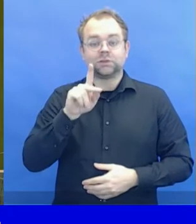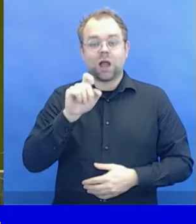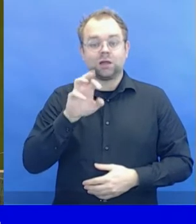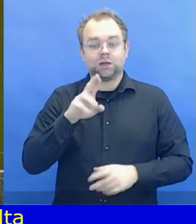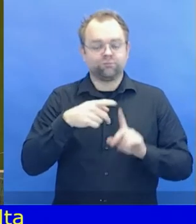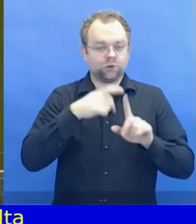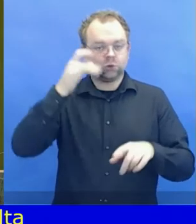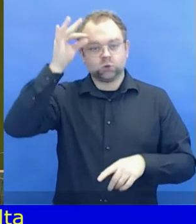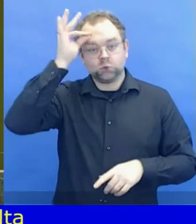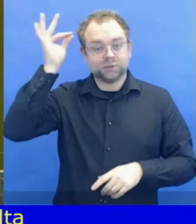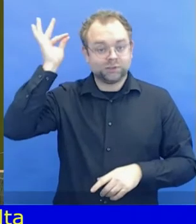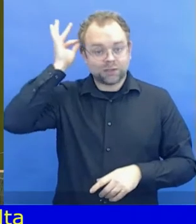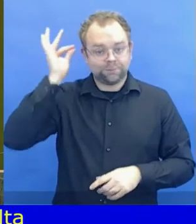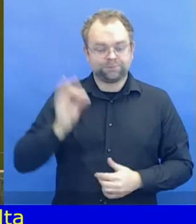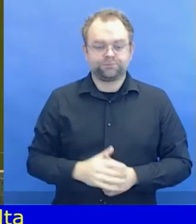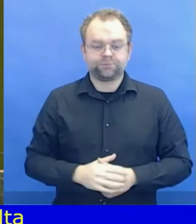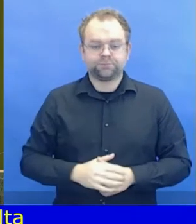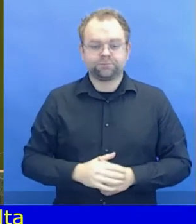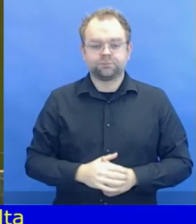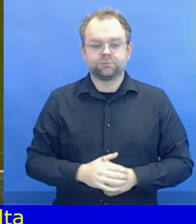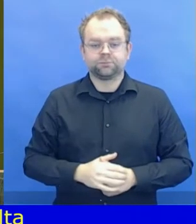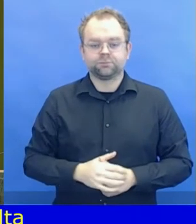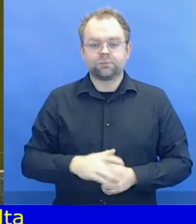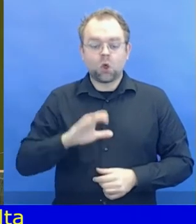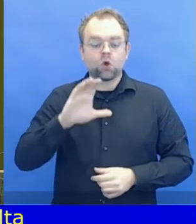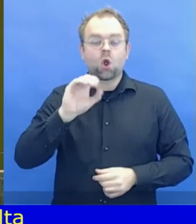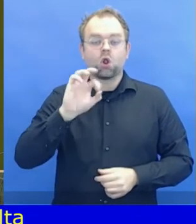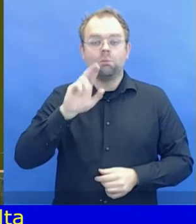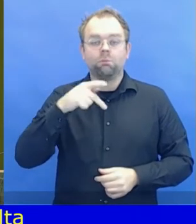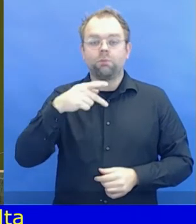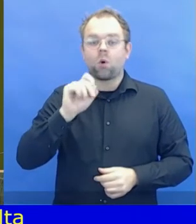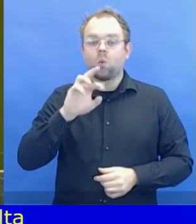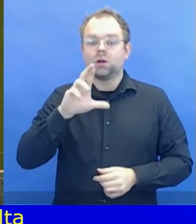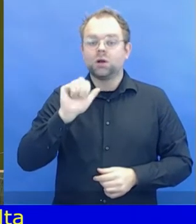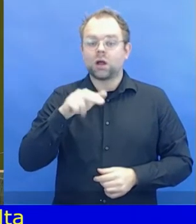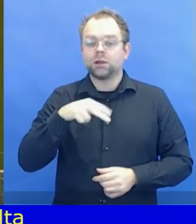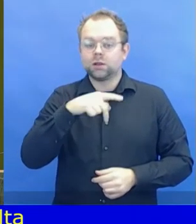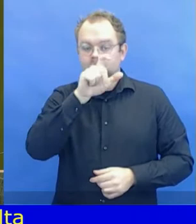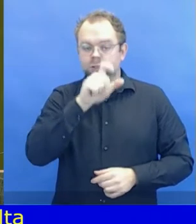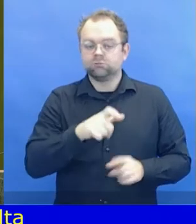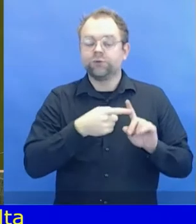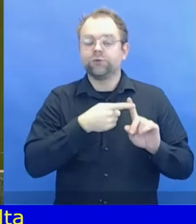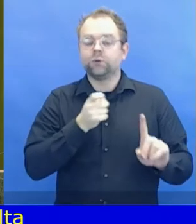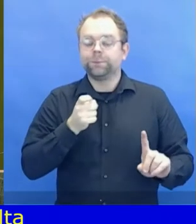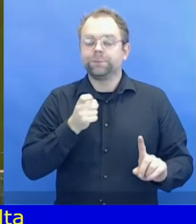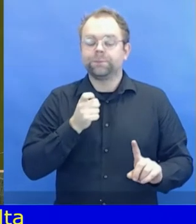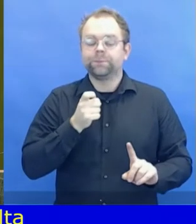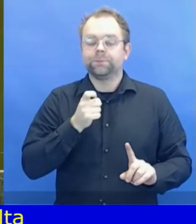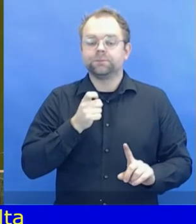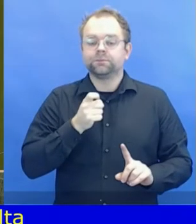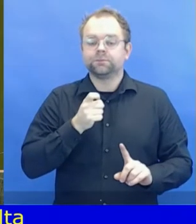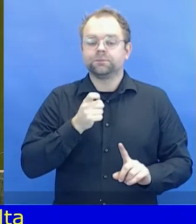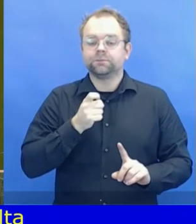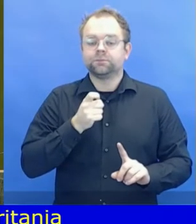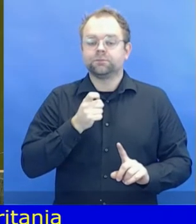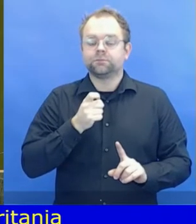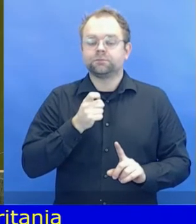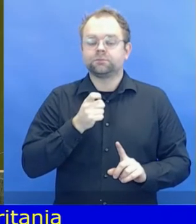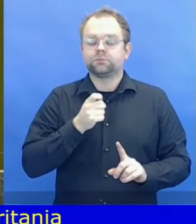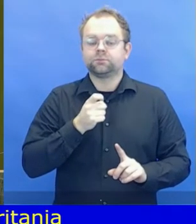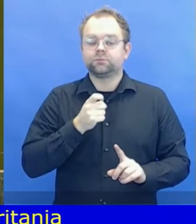Corporan Lorenzo from the Dominican Republic, Mr. Maumuni